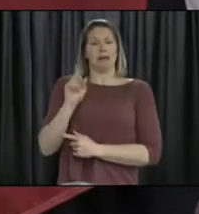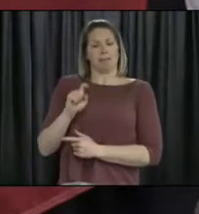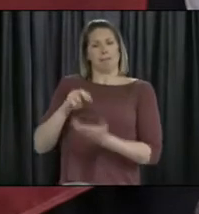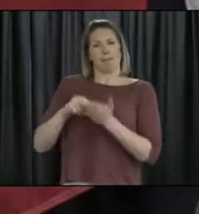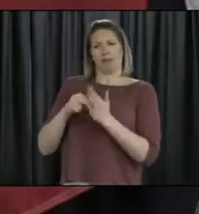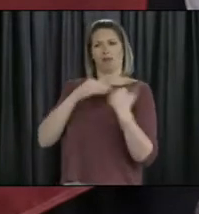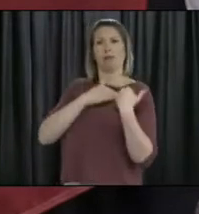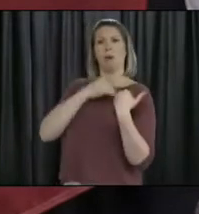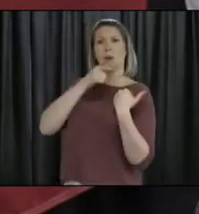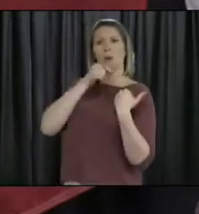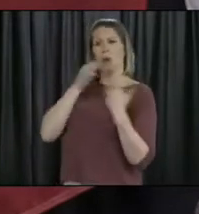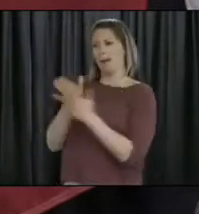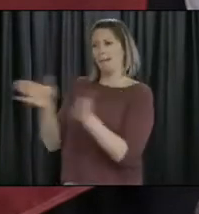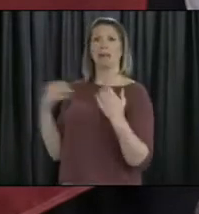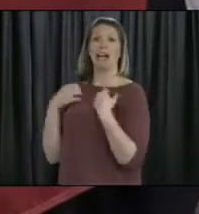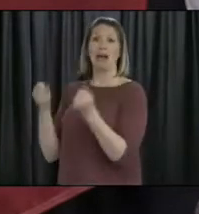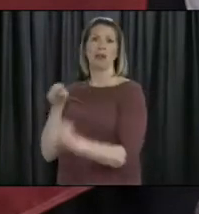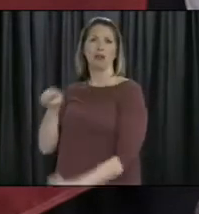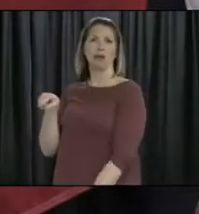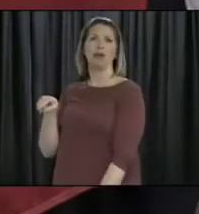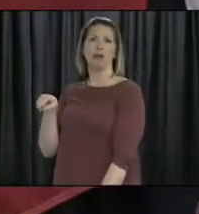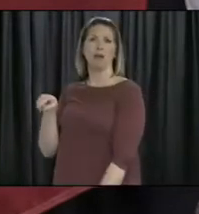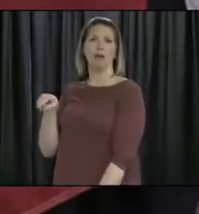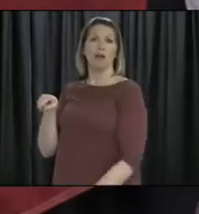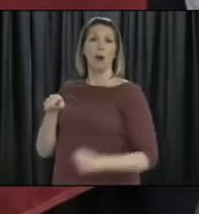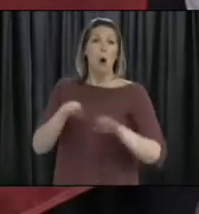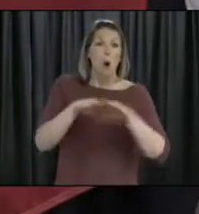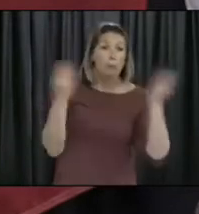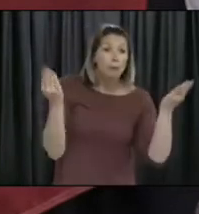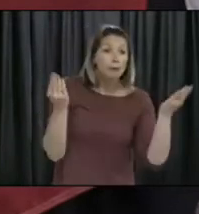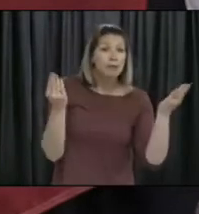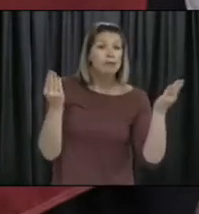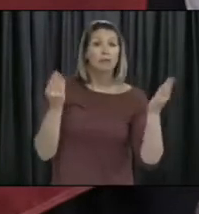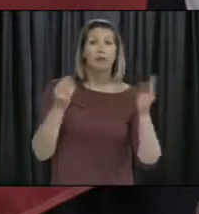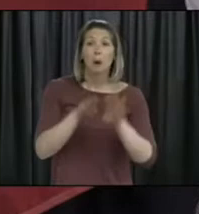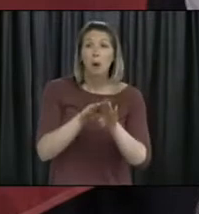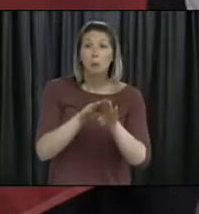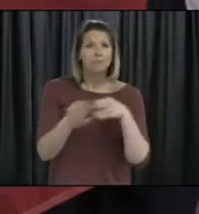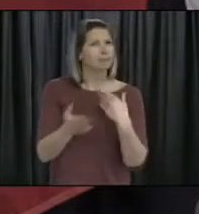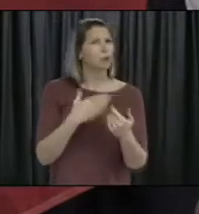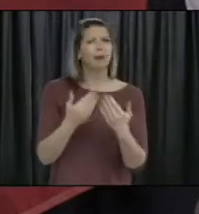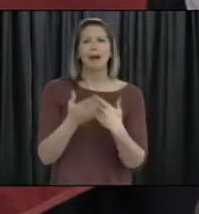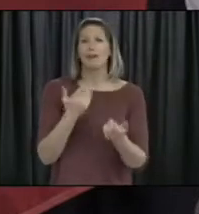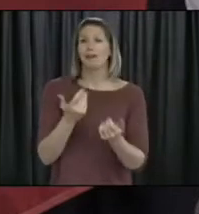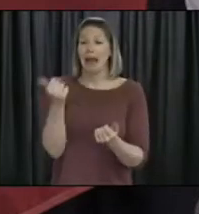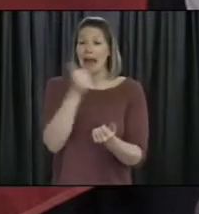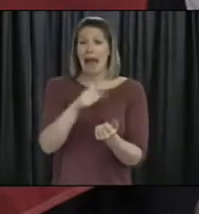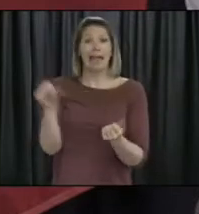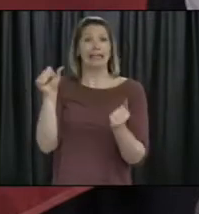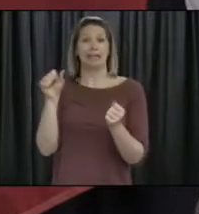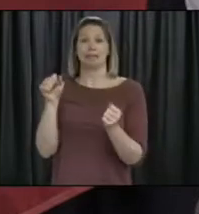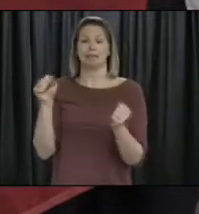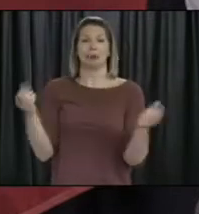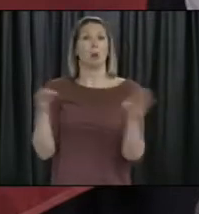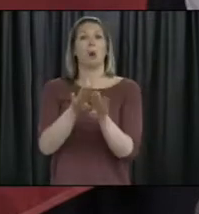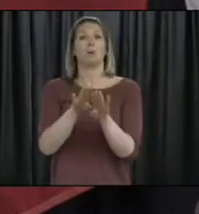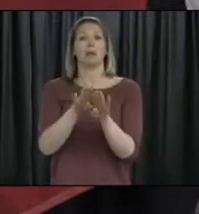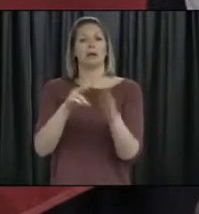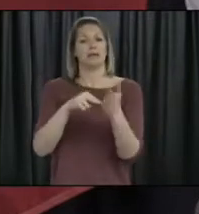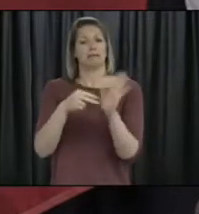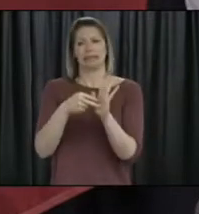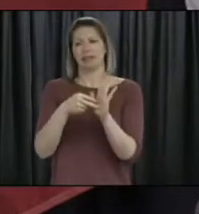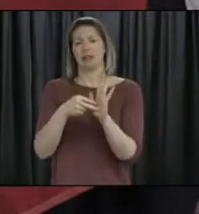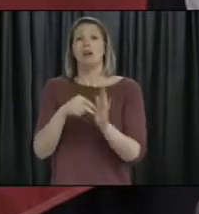Does opening any particular business, whether it's privately owned, government owned, or community owned, or if it's not for profit, we must